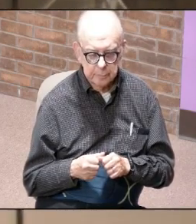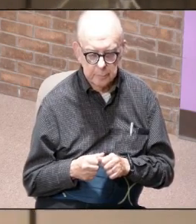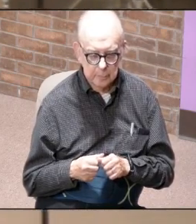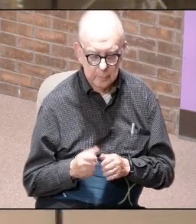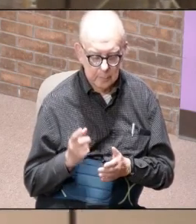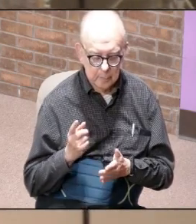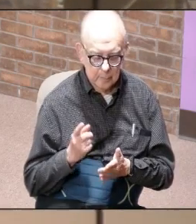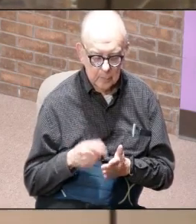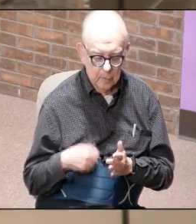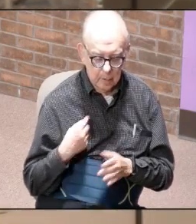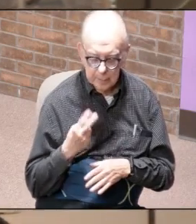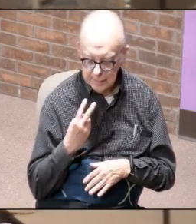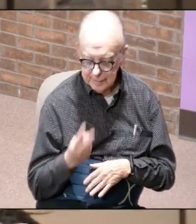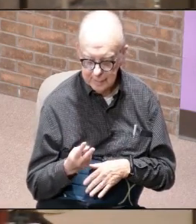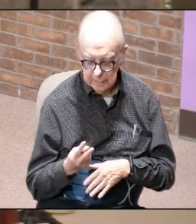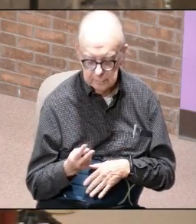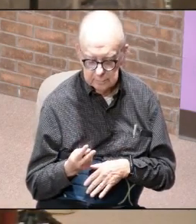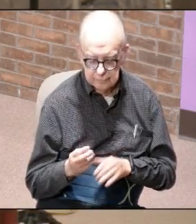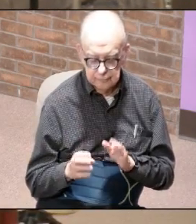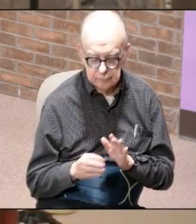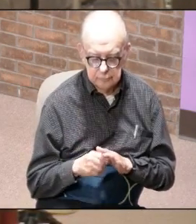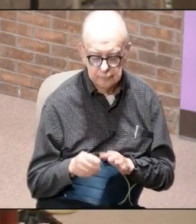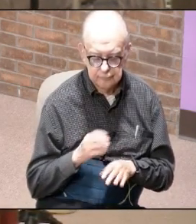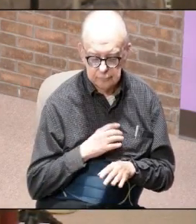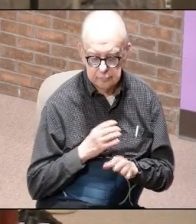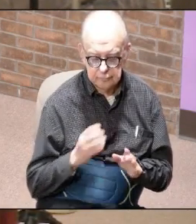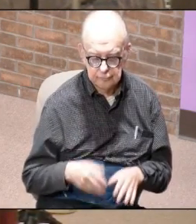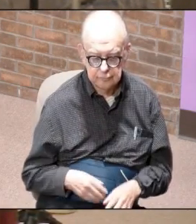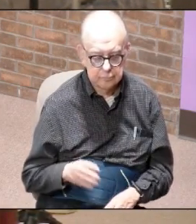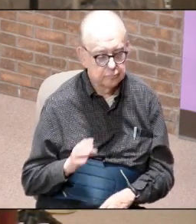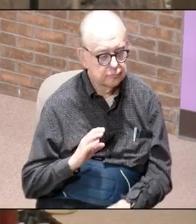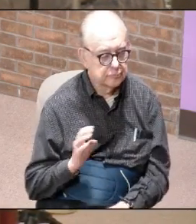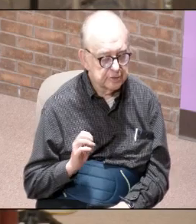what we see in the pictures of Christ on Easter